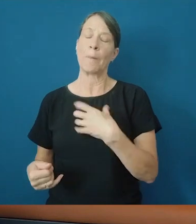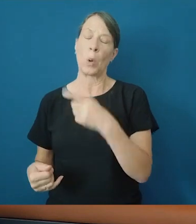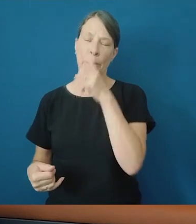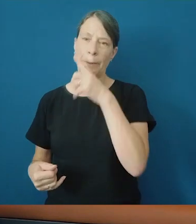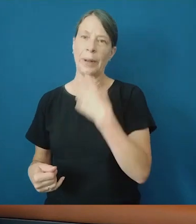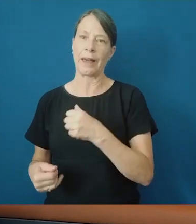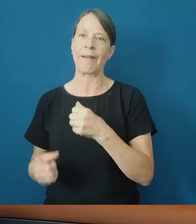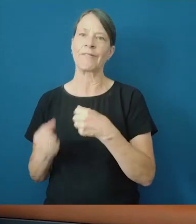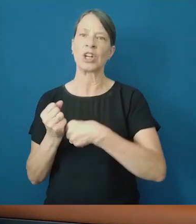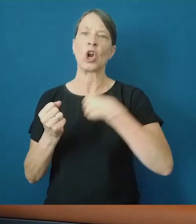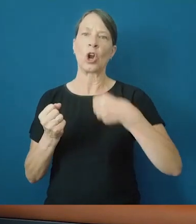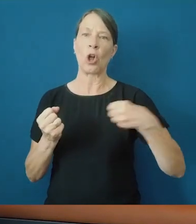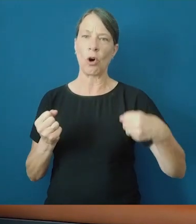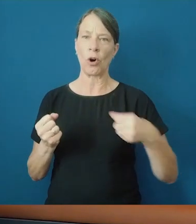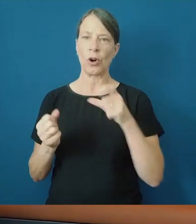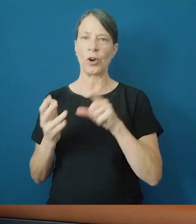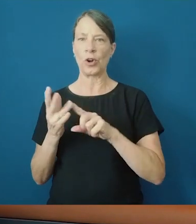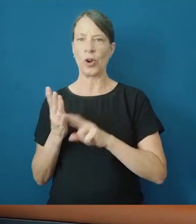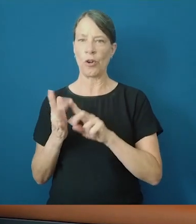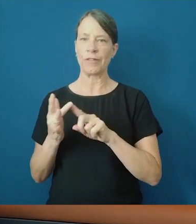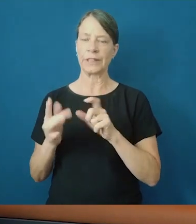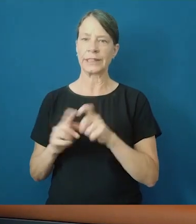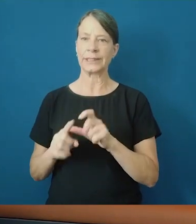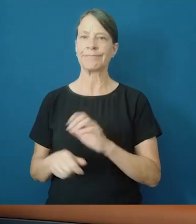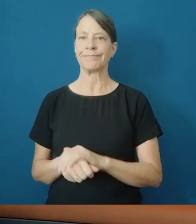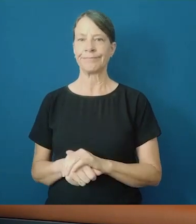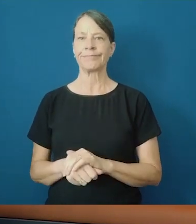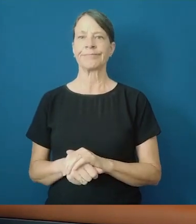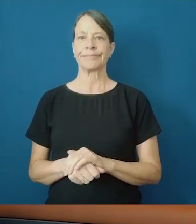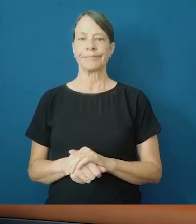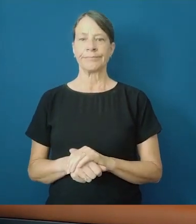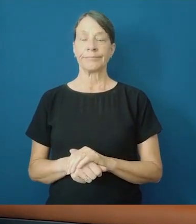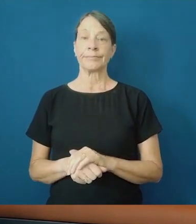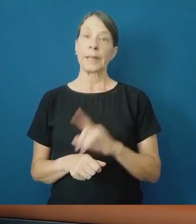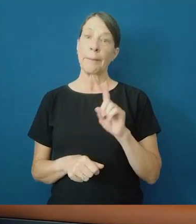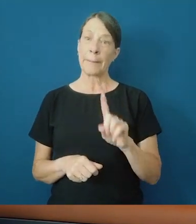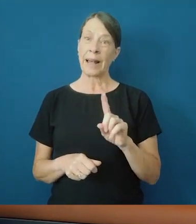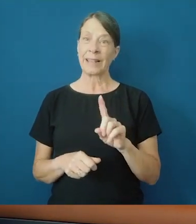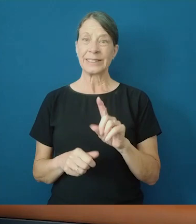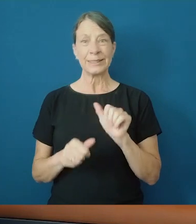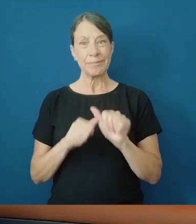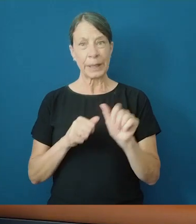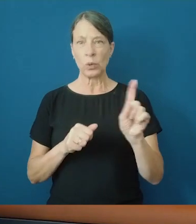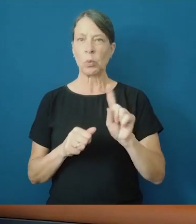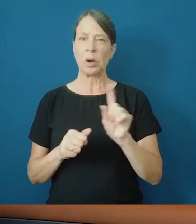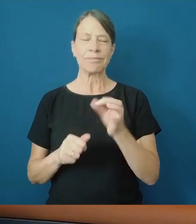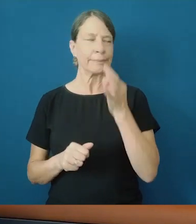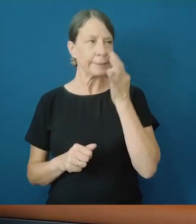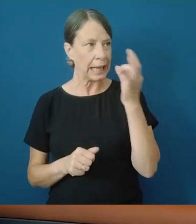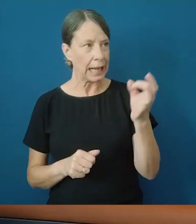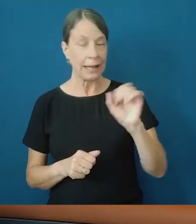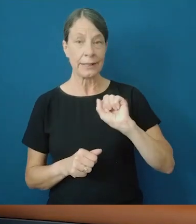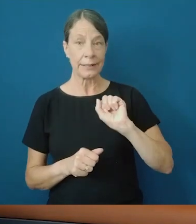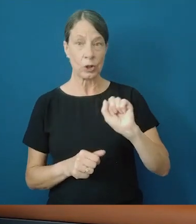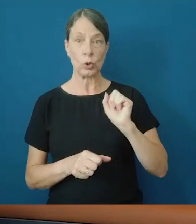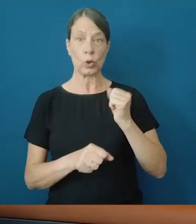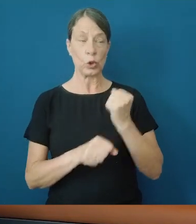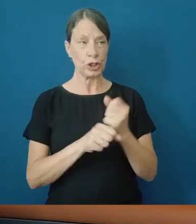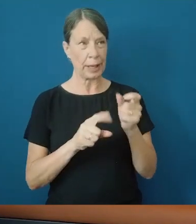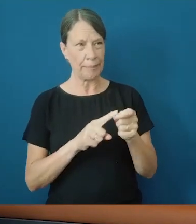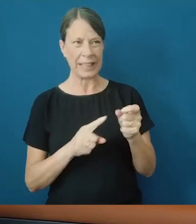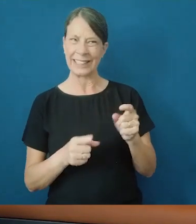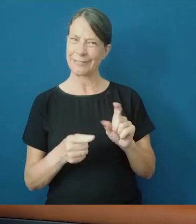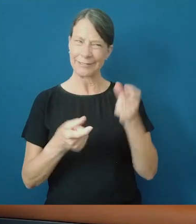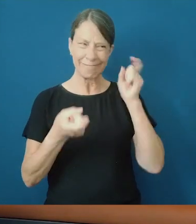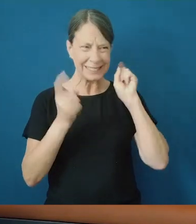COVID disease. It's ultimately, even in its mild form, a significant disease. But the best advice is to go and check with your GP.